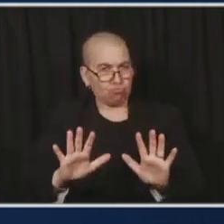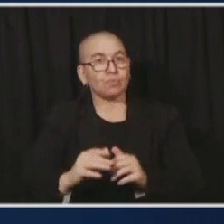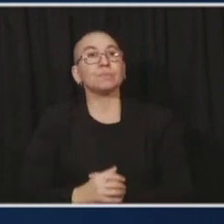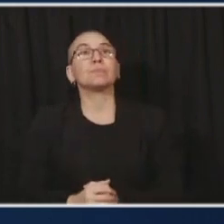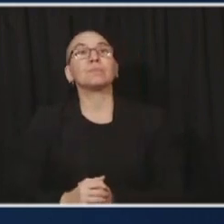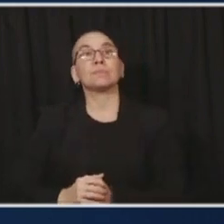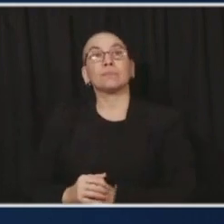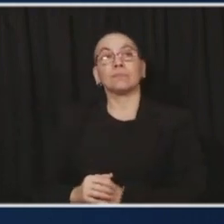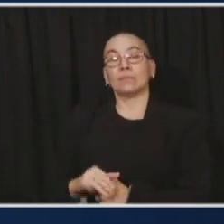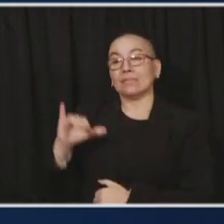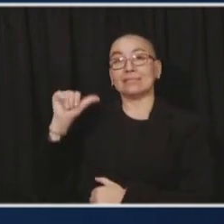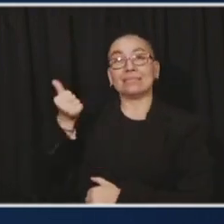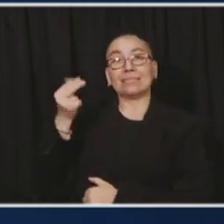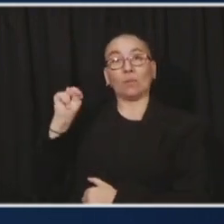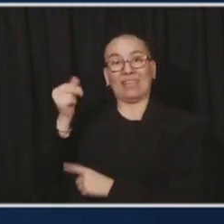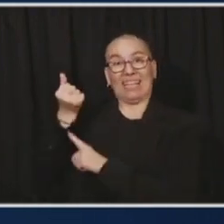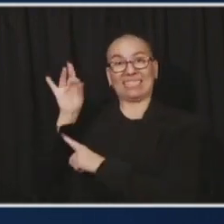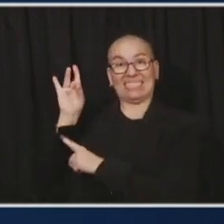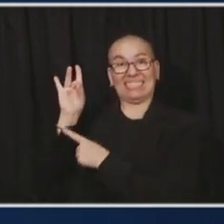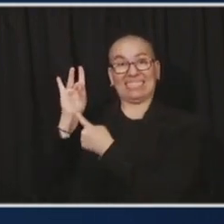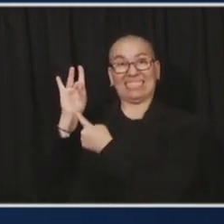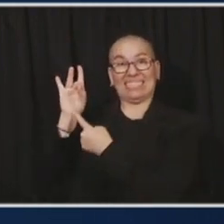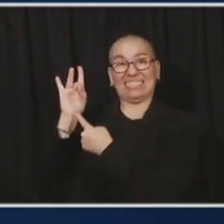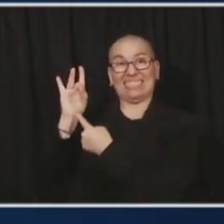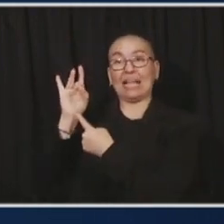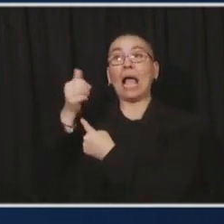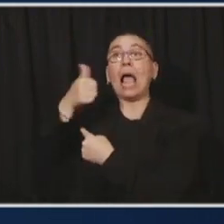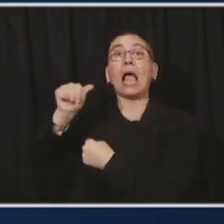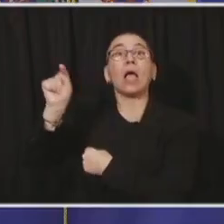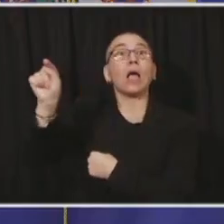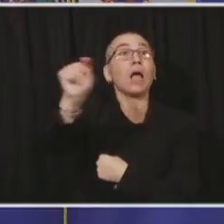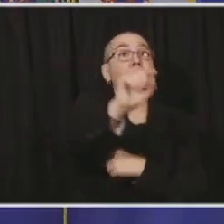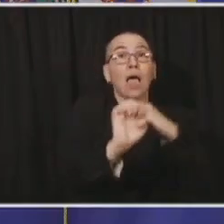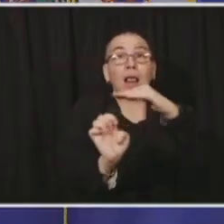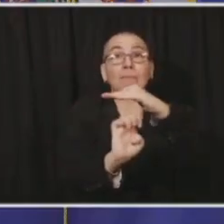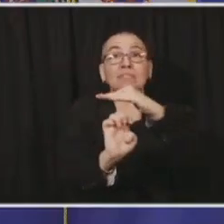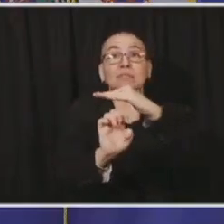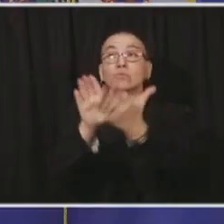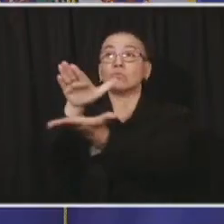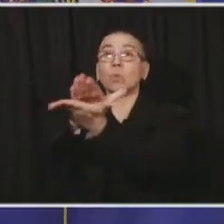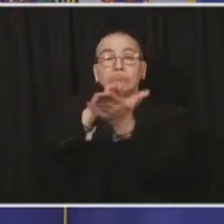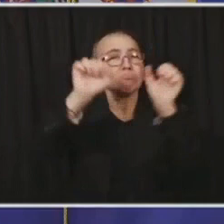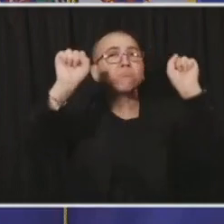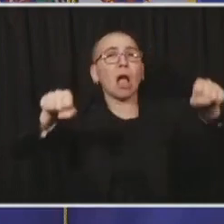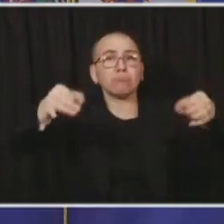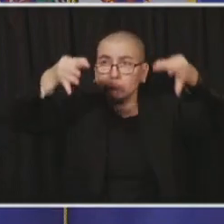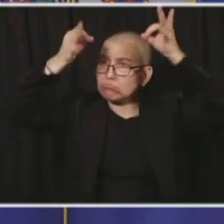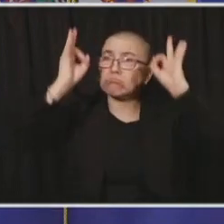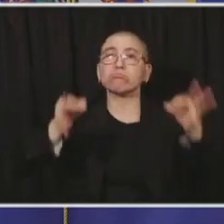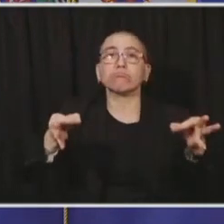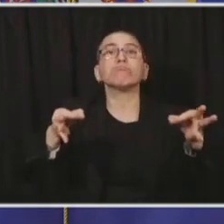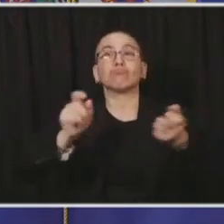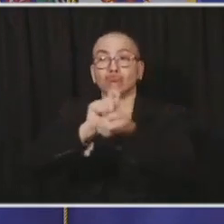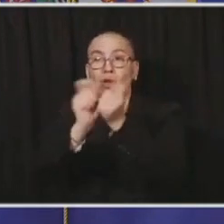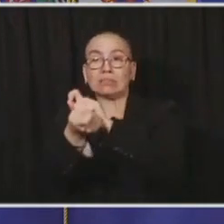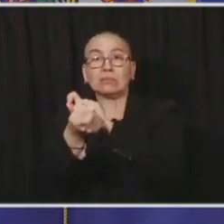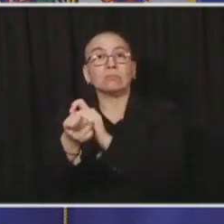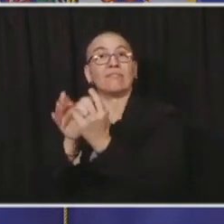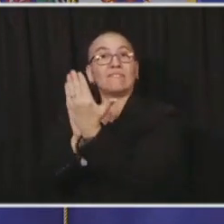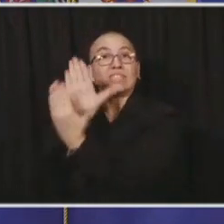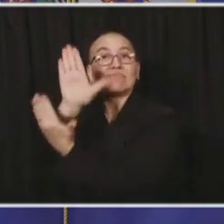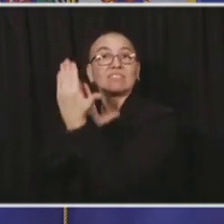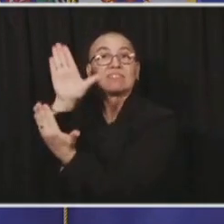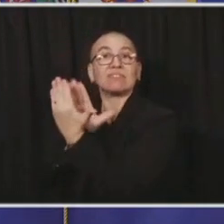school may choose in person if they can implement their strategies. And I want to be clear, some were prepared to go before that. This is going to take close